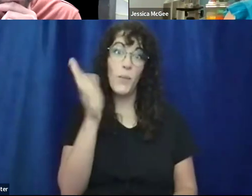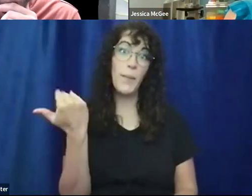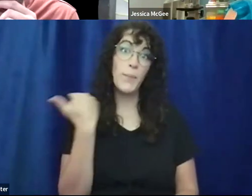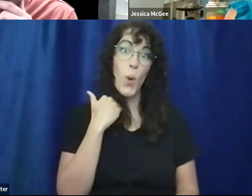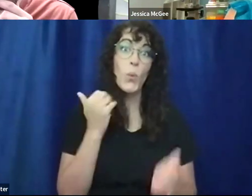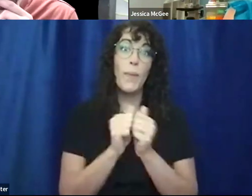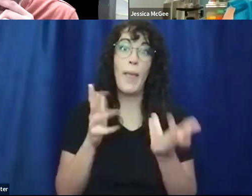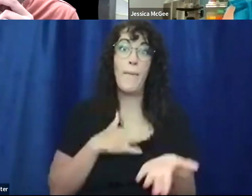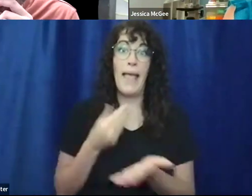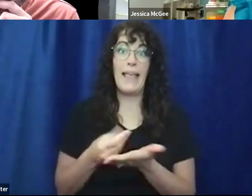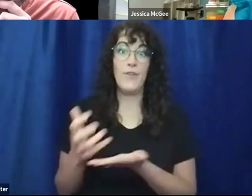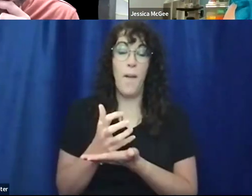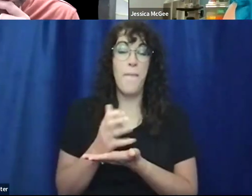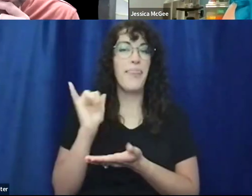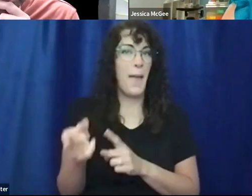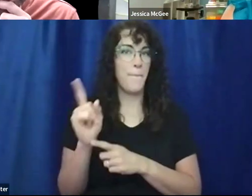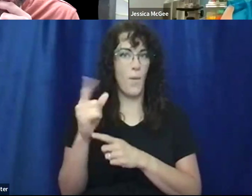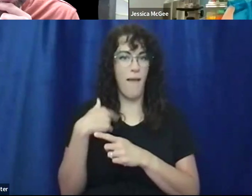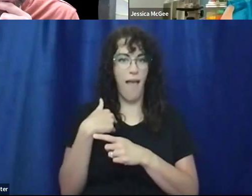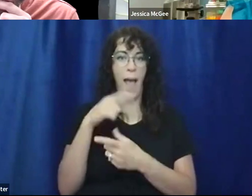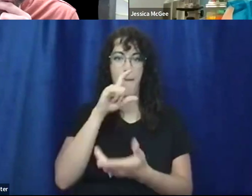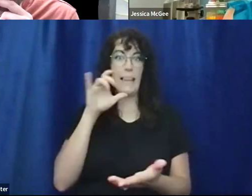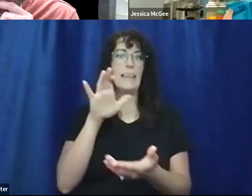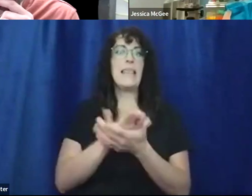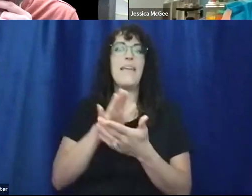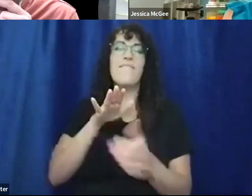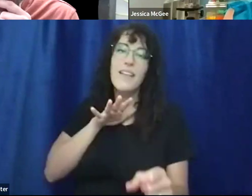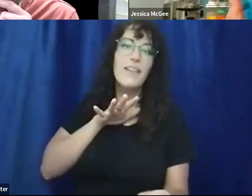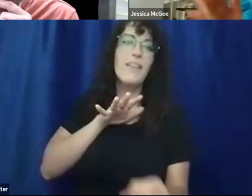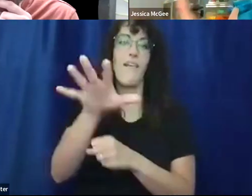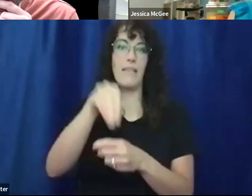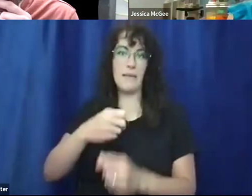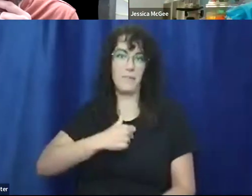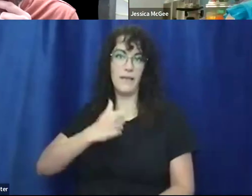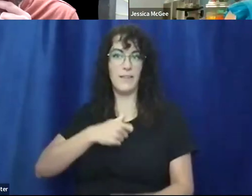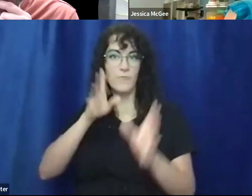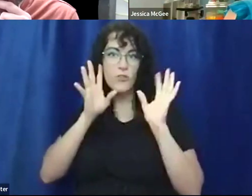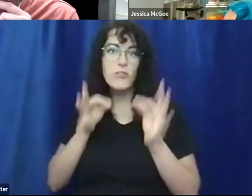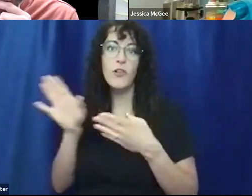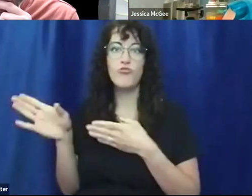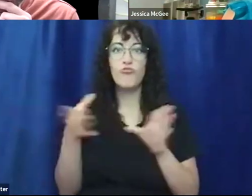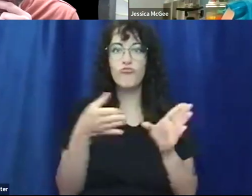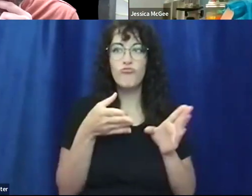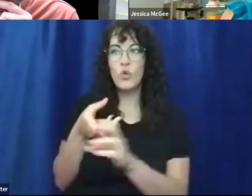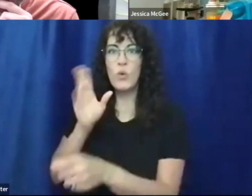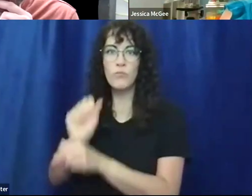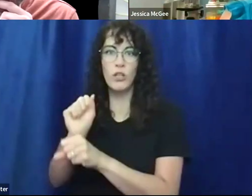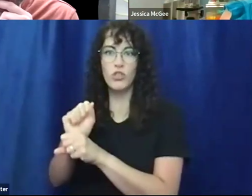income. So that was the moment that I believed enough in myself to make that step. Um,